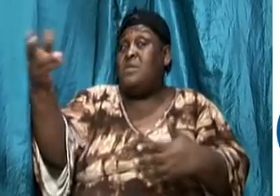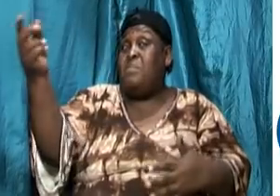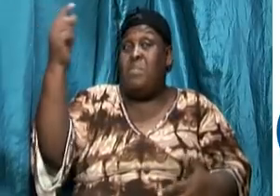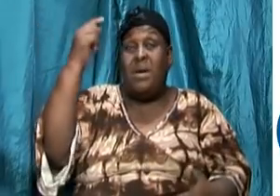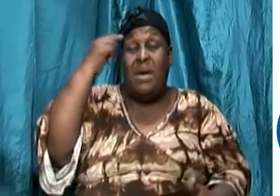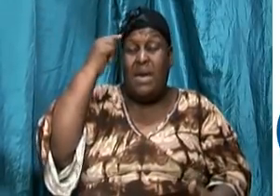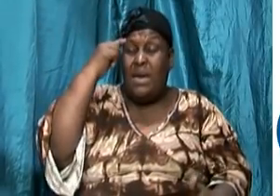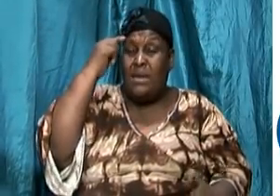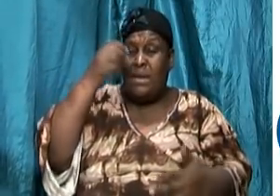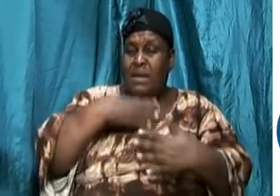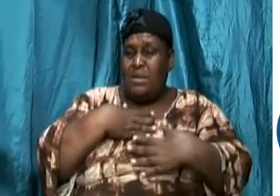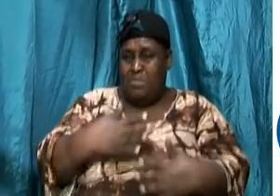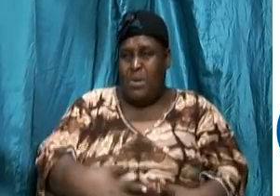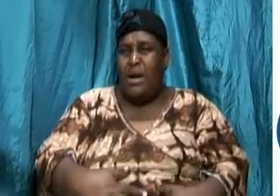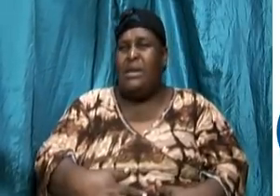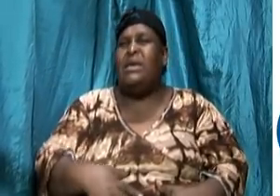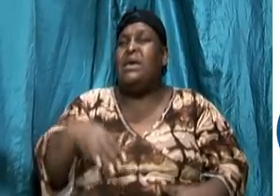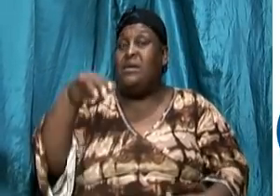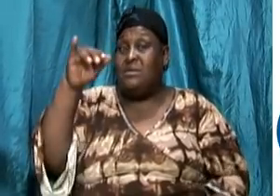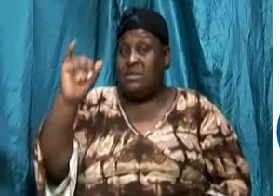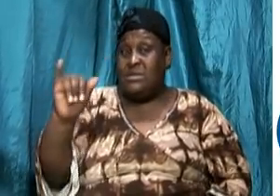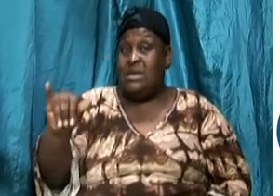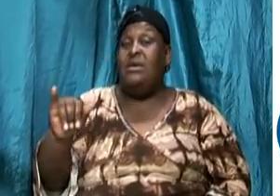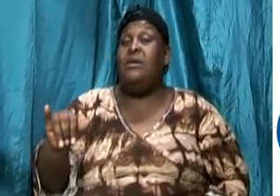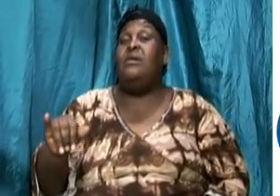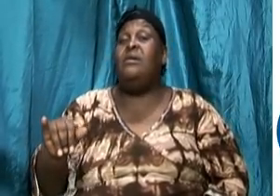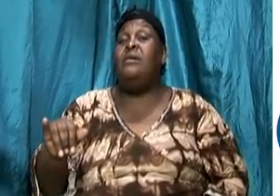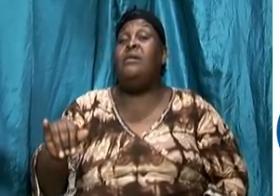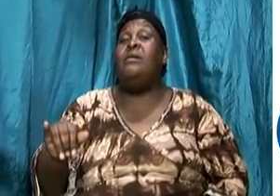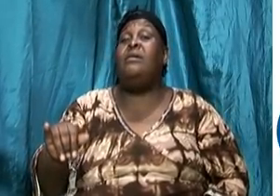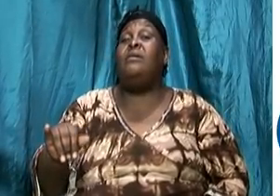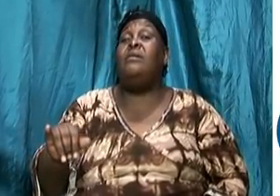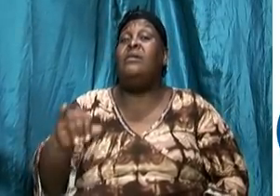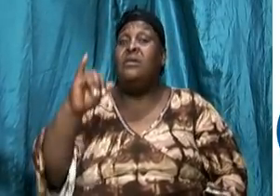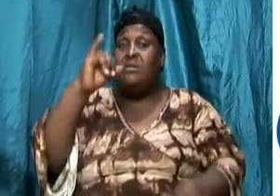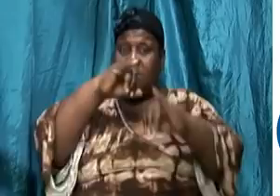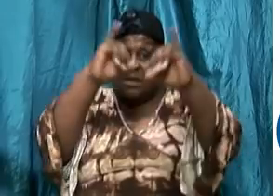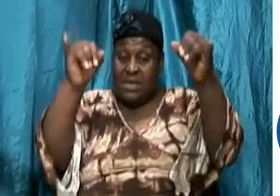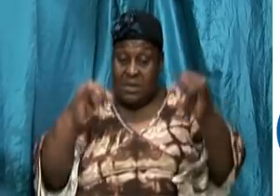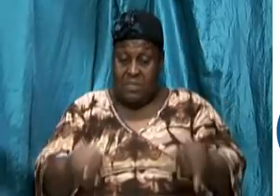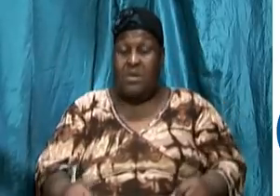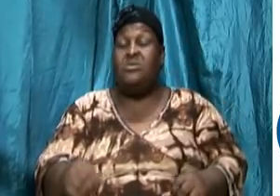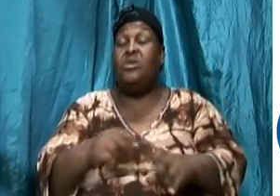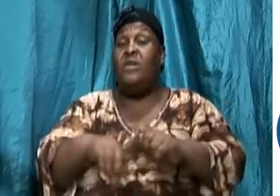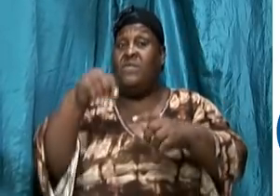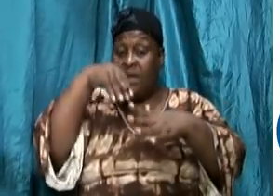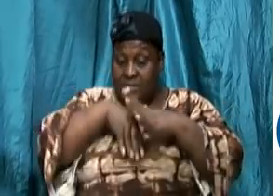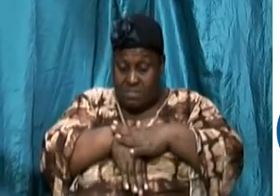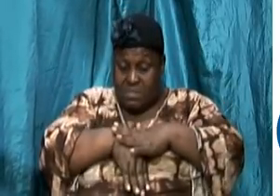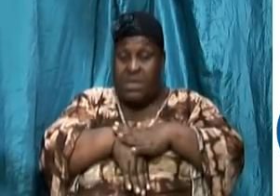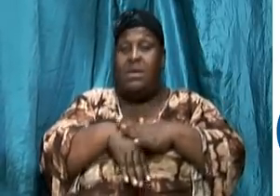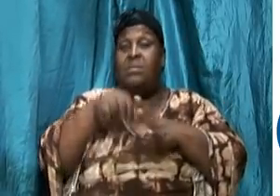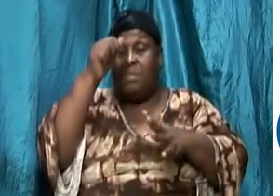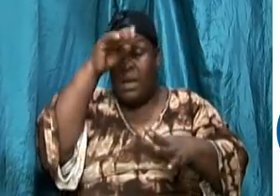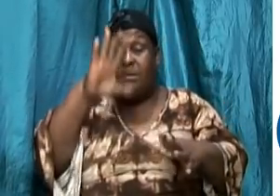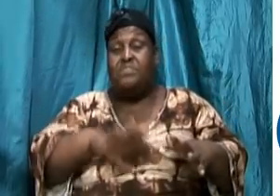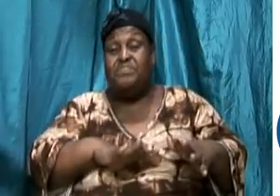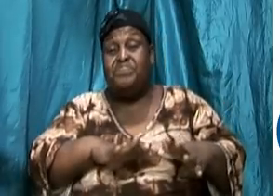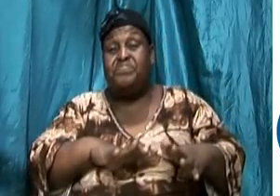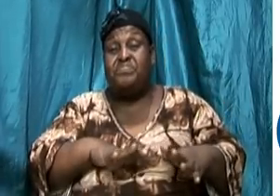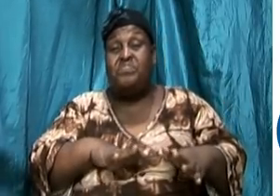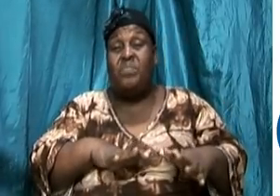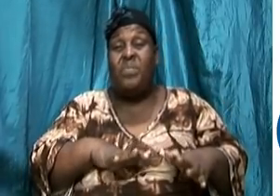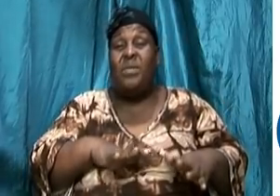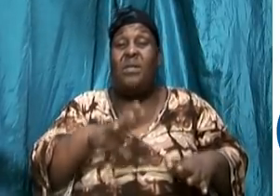still be conformed to the image of the inner man so we realize as Paul goes